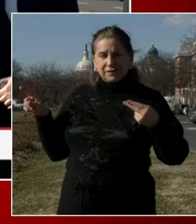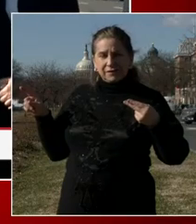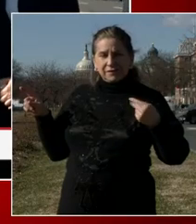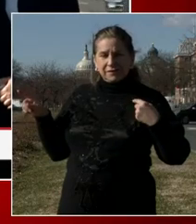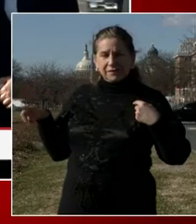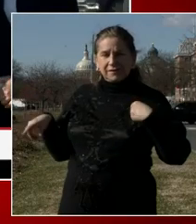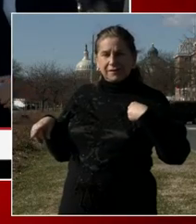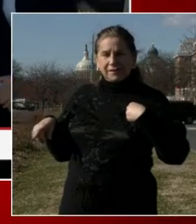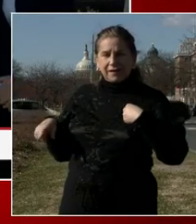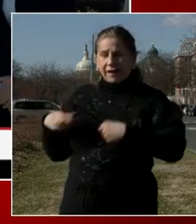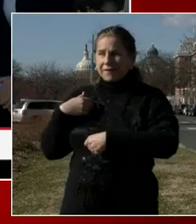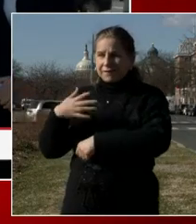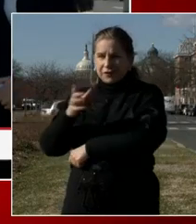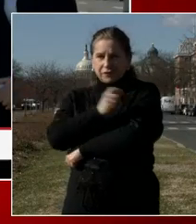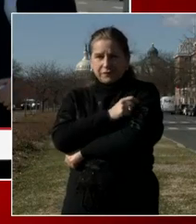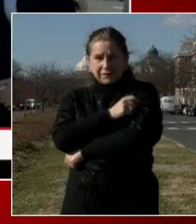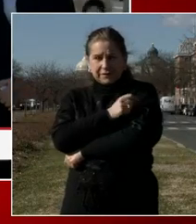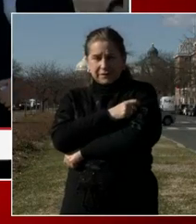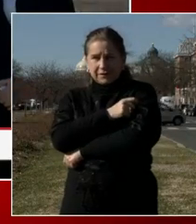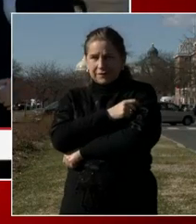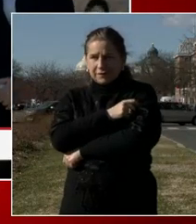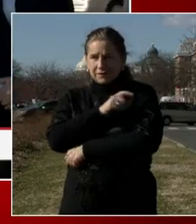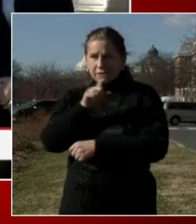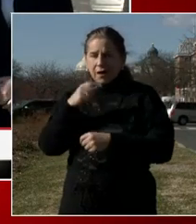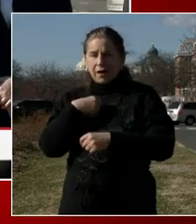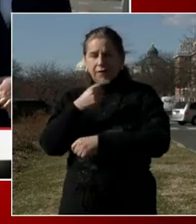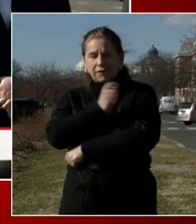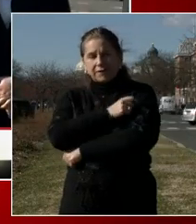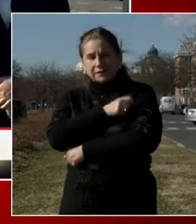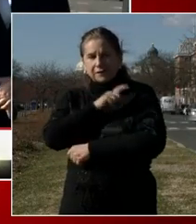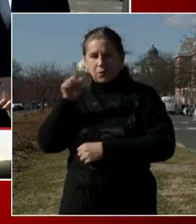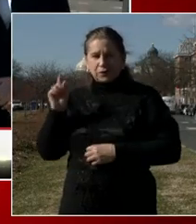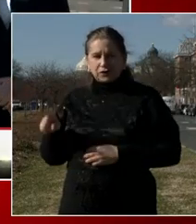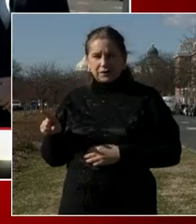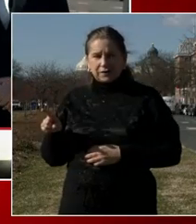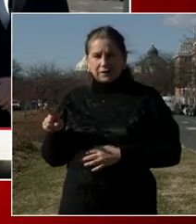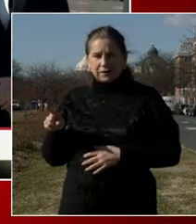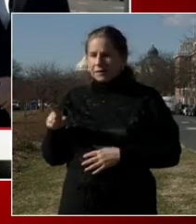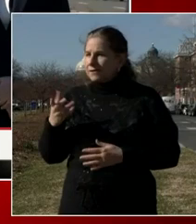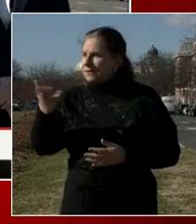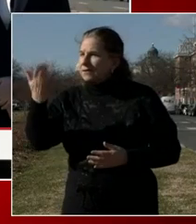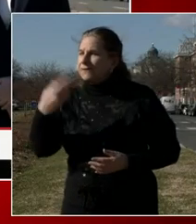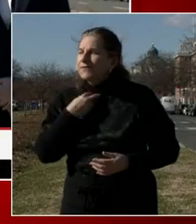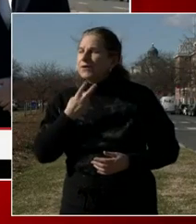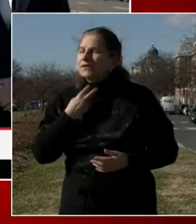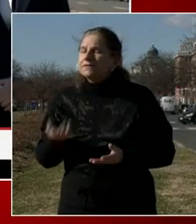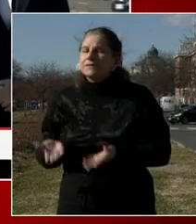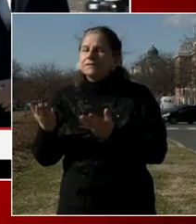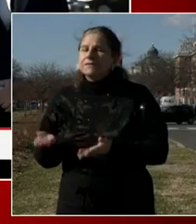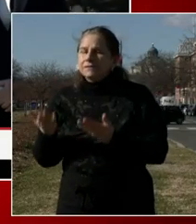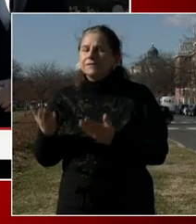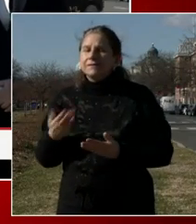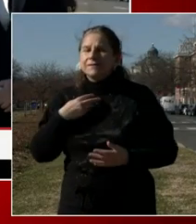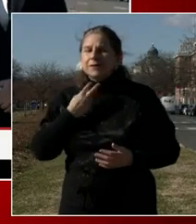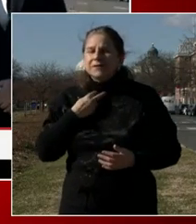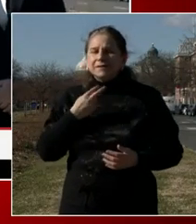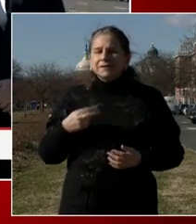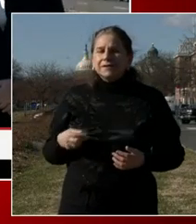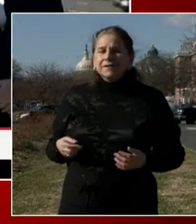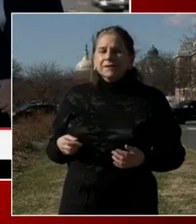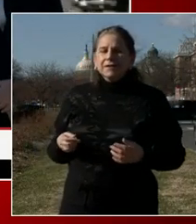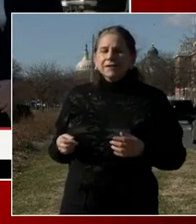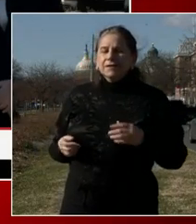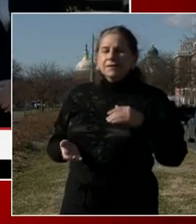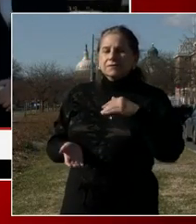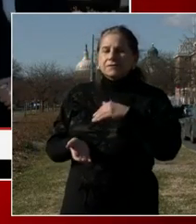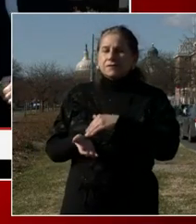Nesbitt was resisting allocating back. you speak up please? Dr. Nesbitt had resisted allocating vaccine doses